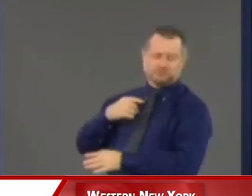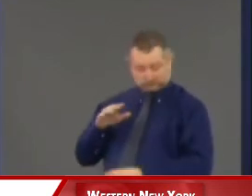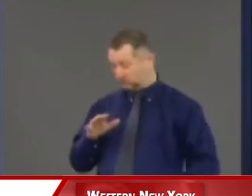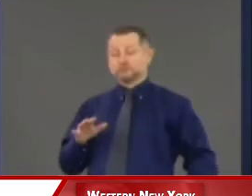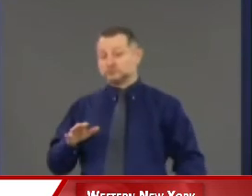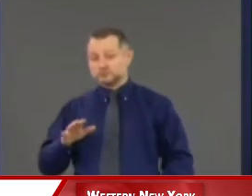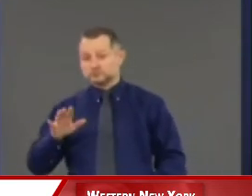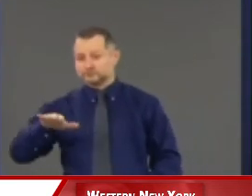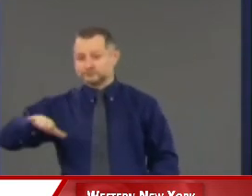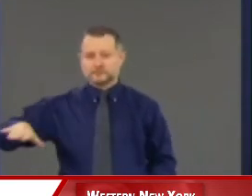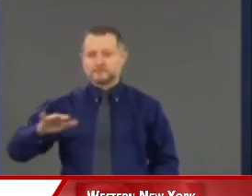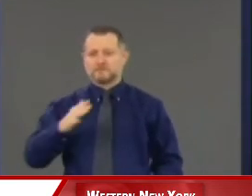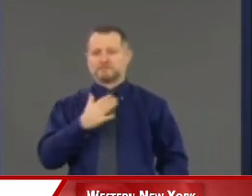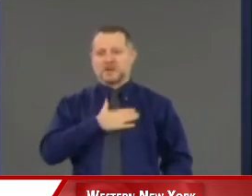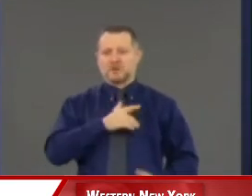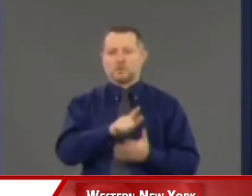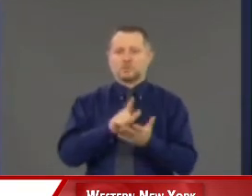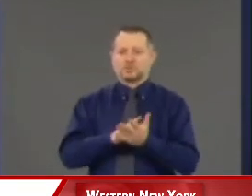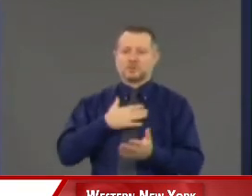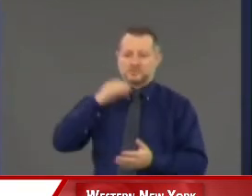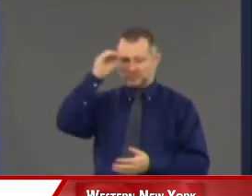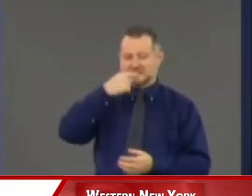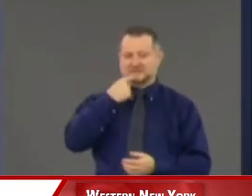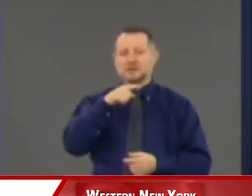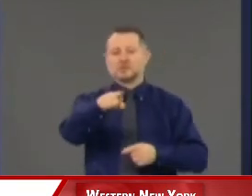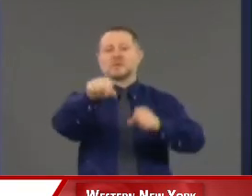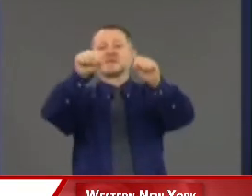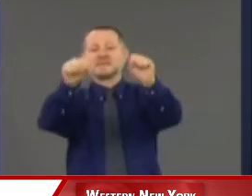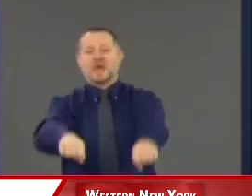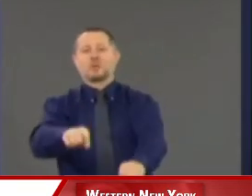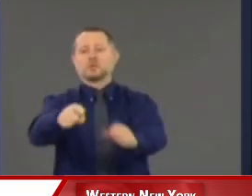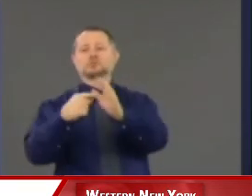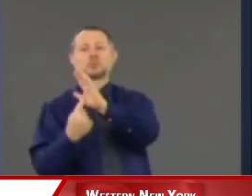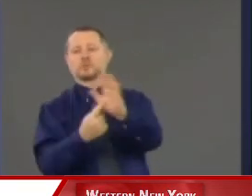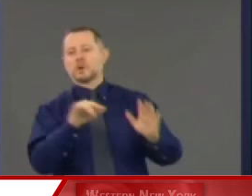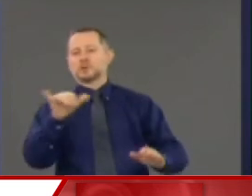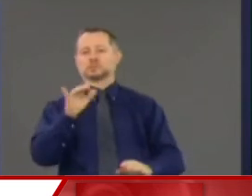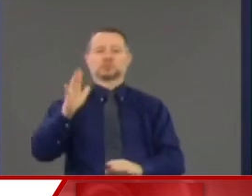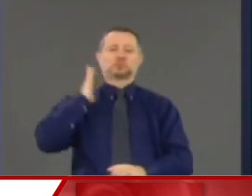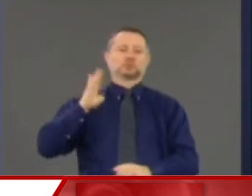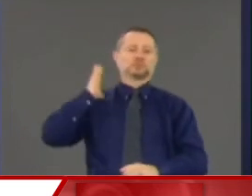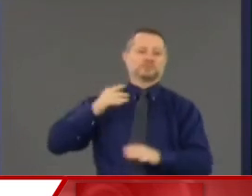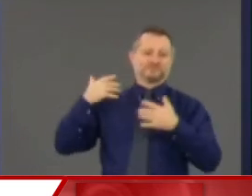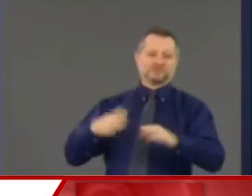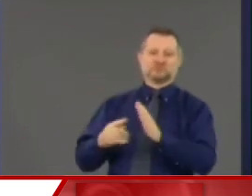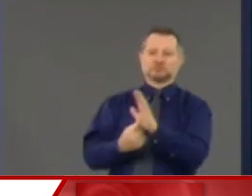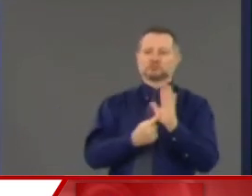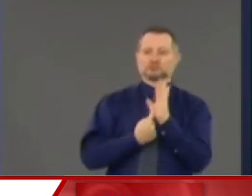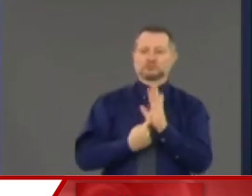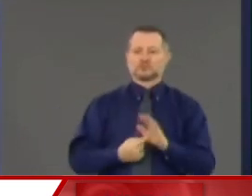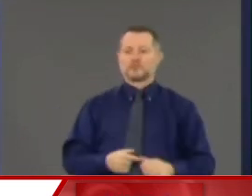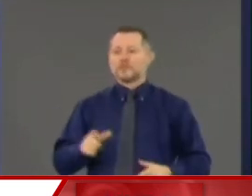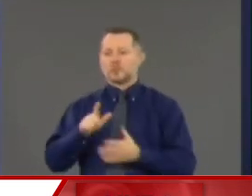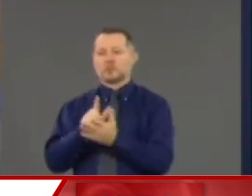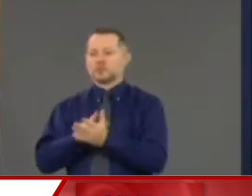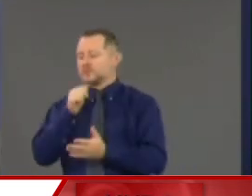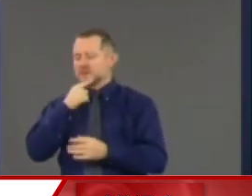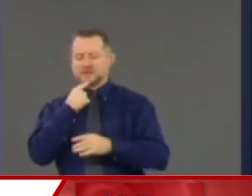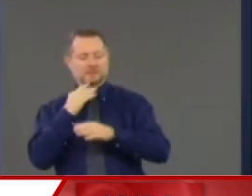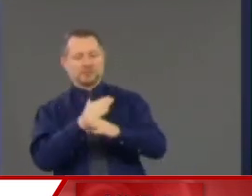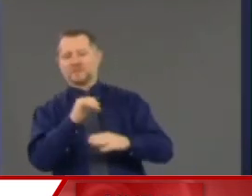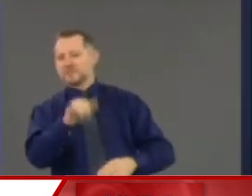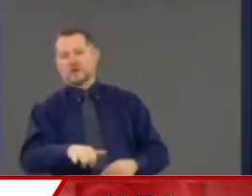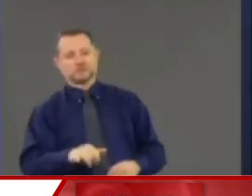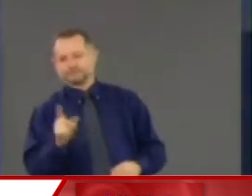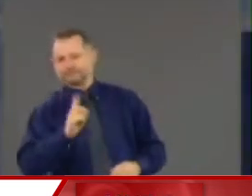legal opinion that says, you can do it. Just like you used to do it. And the law doesn't stop it. Come